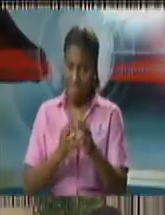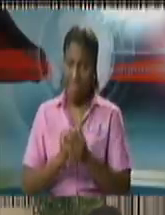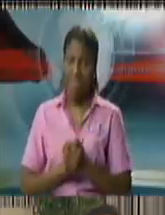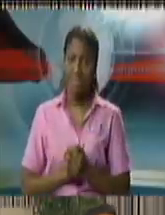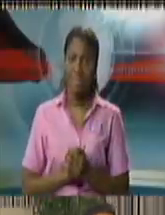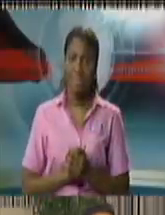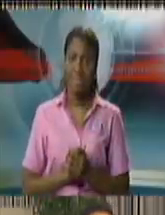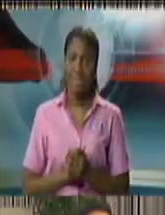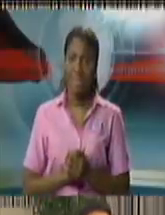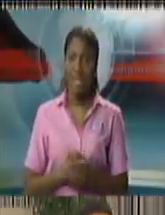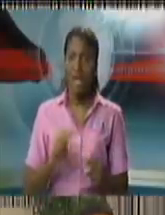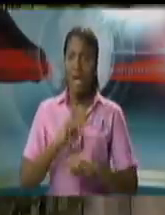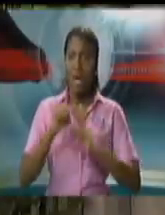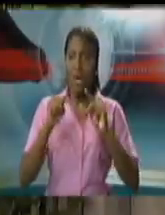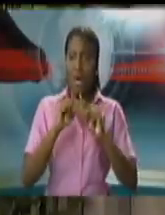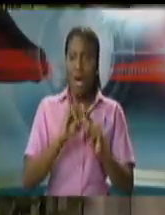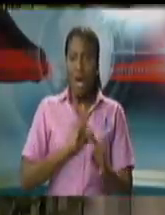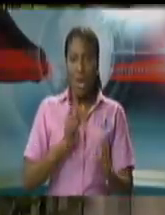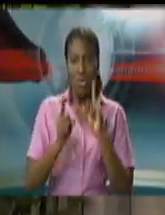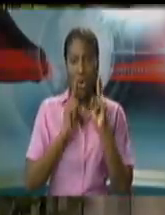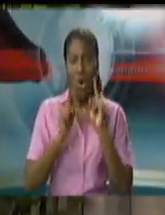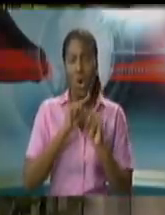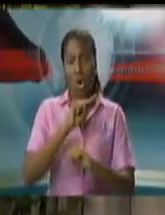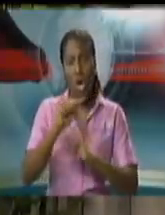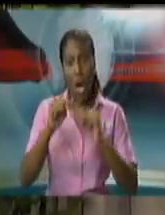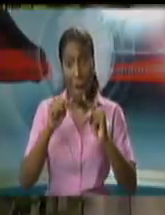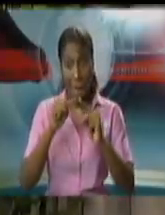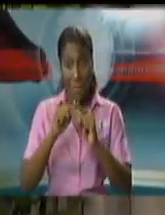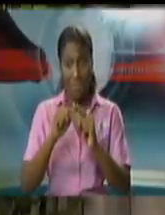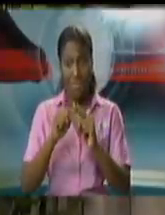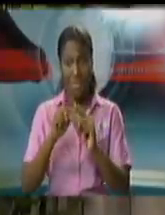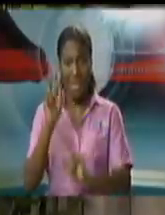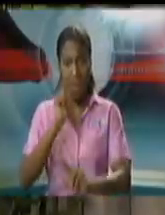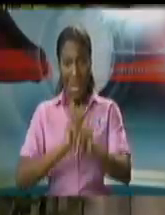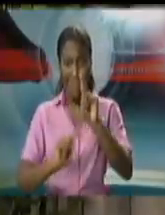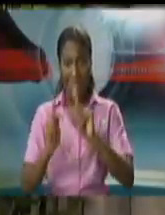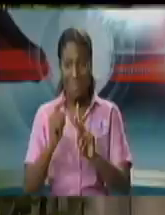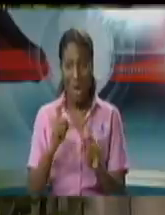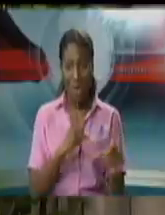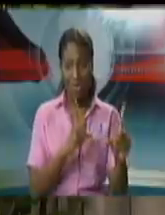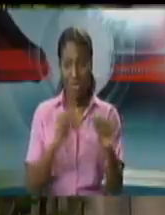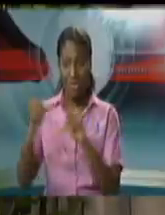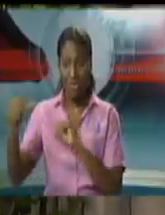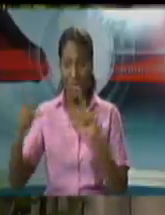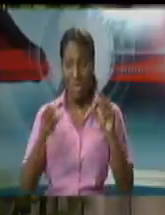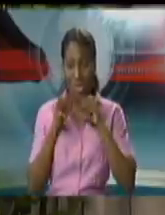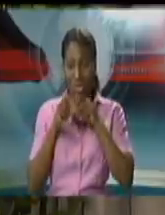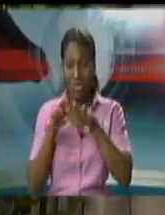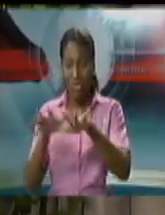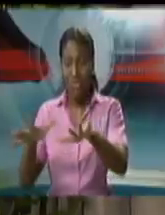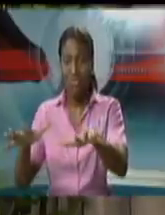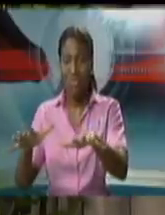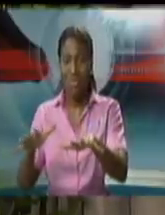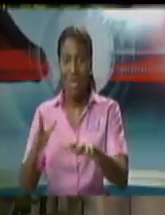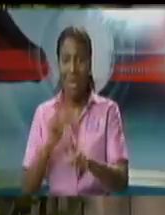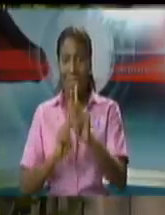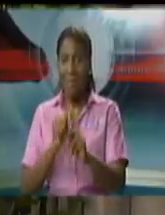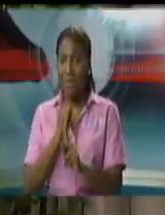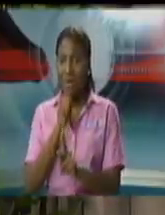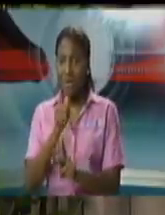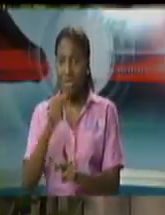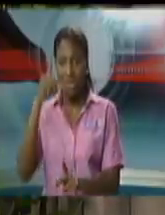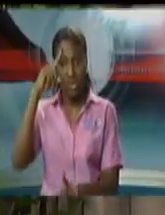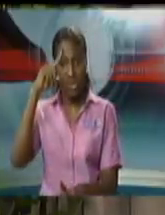to as the subversion of confidence the platform sorry i'm seeing your head